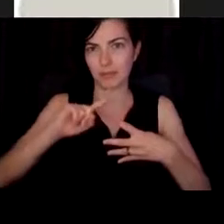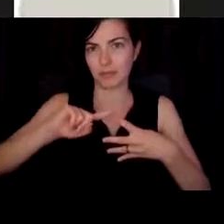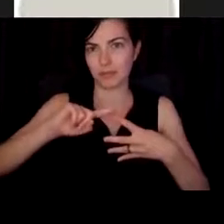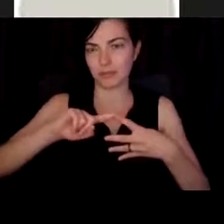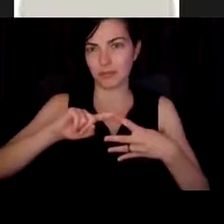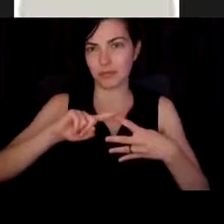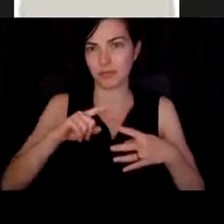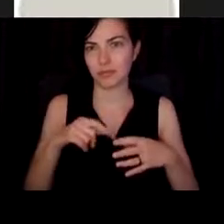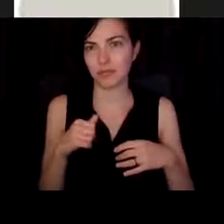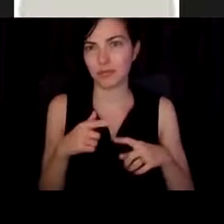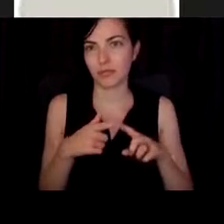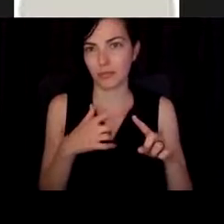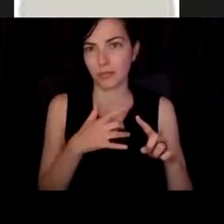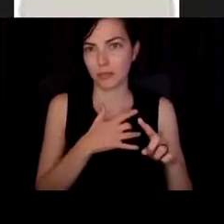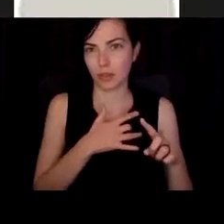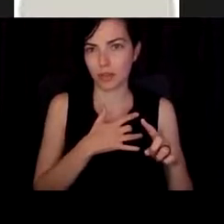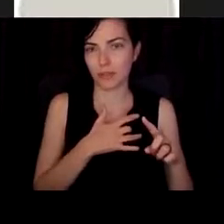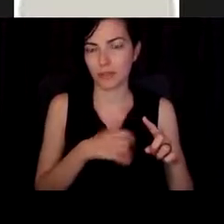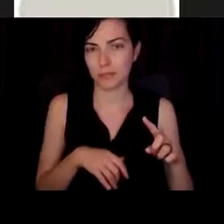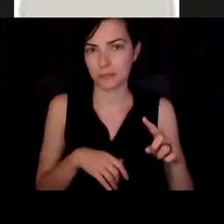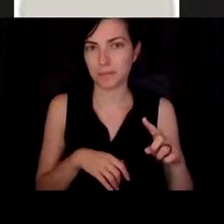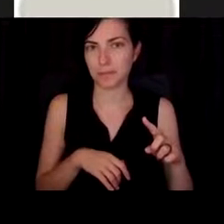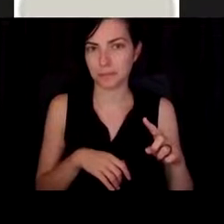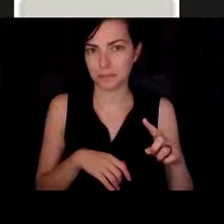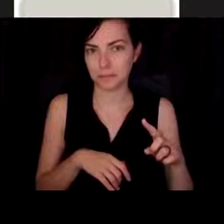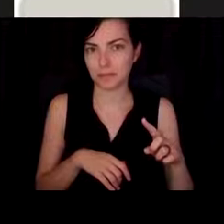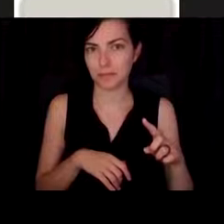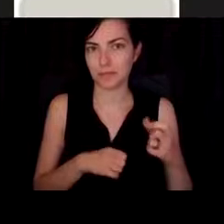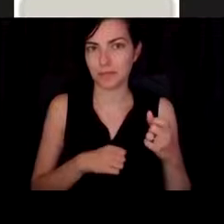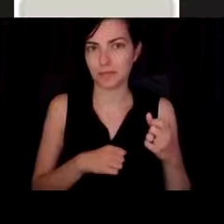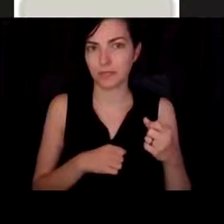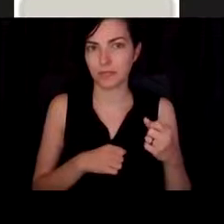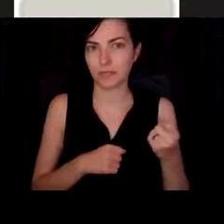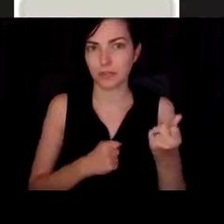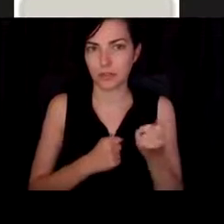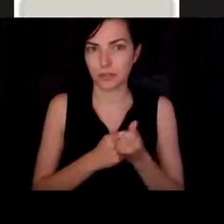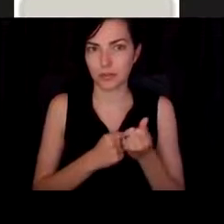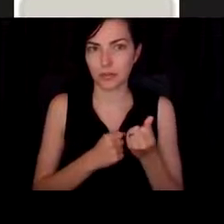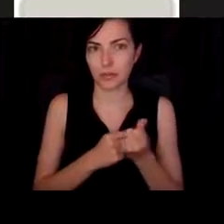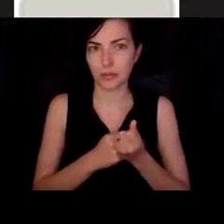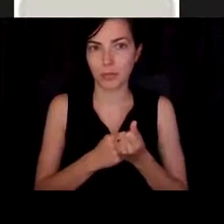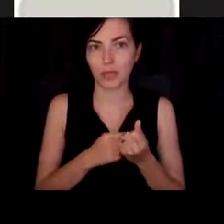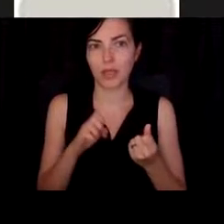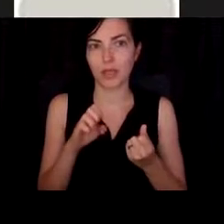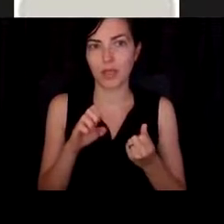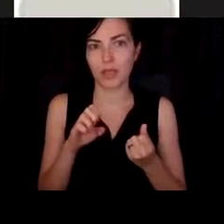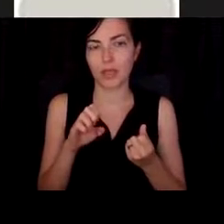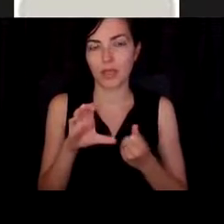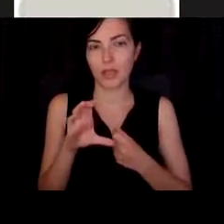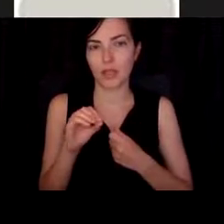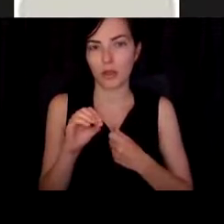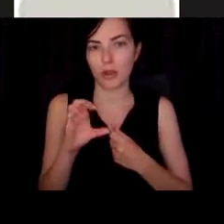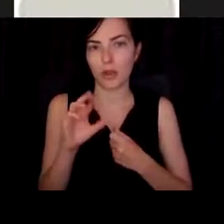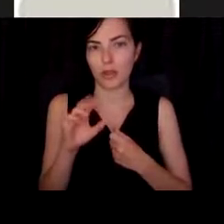lineage. Um, yeah, the supports epicardial cells, and then lots of,